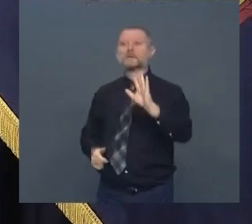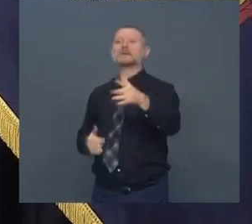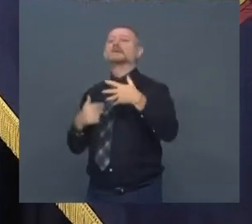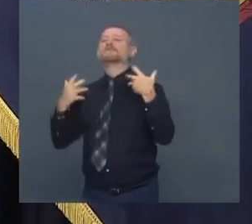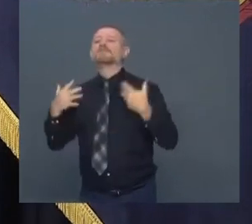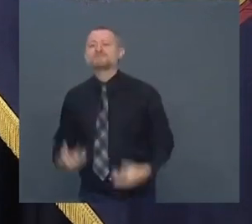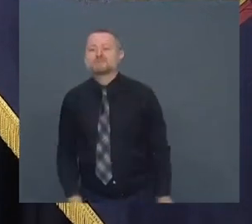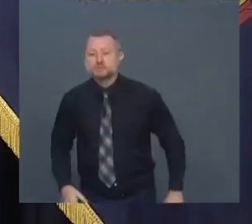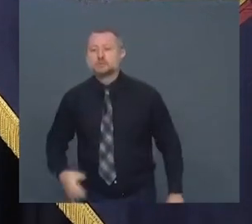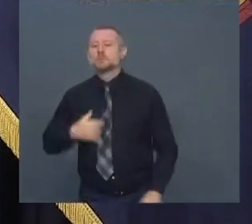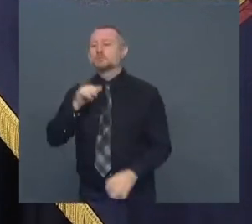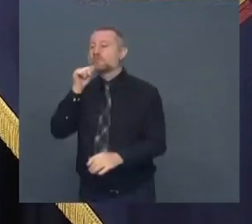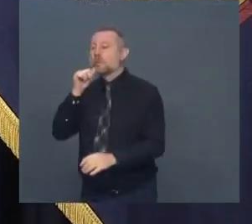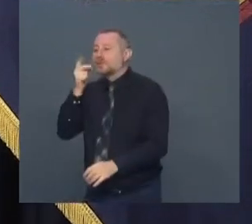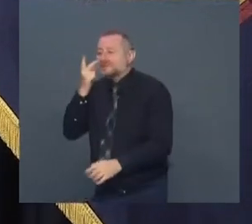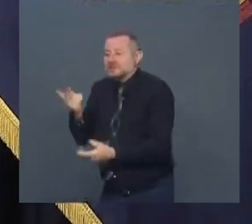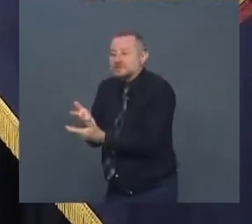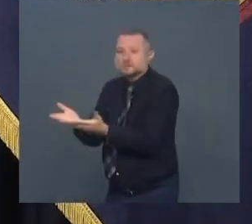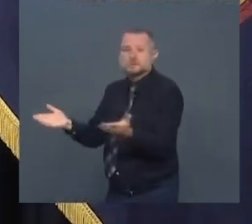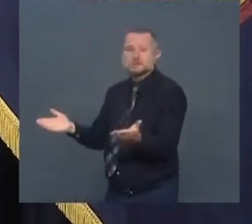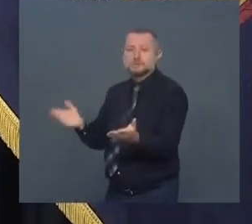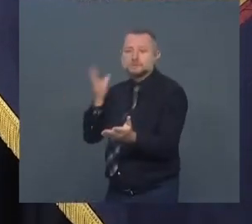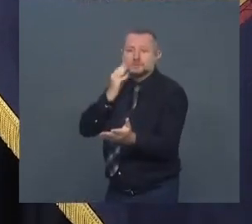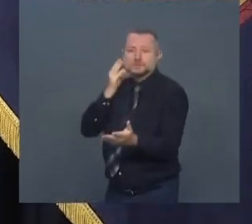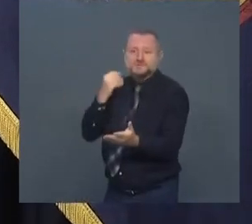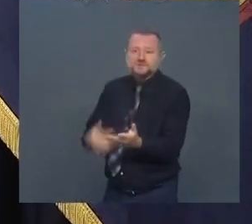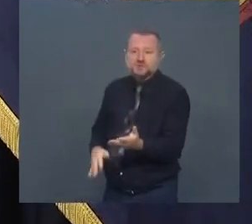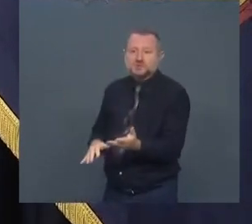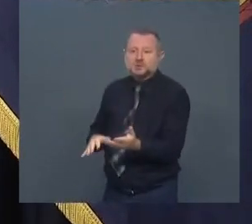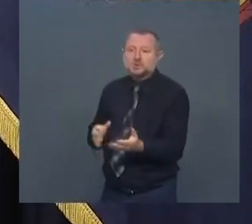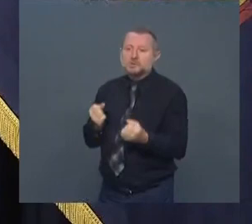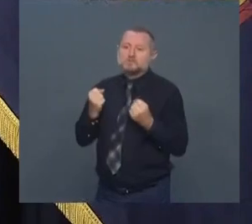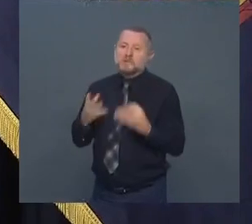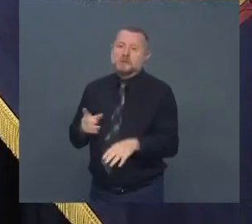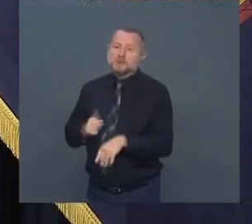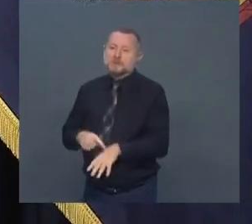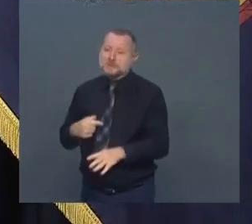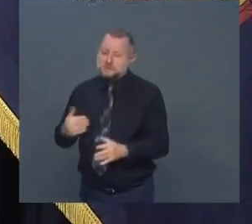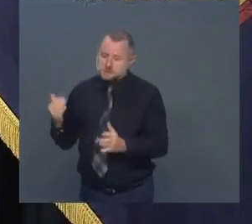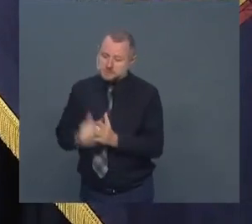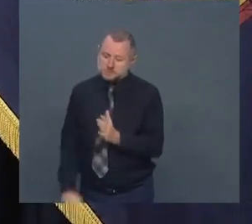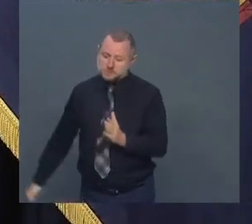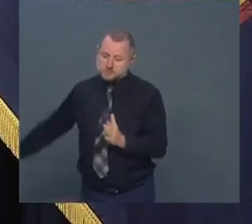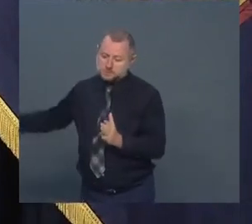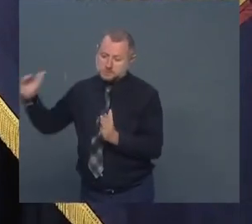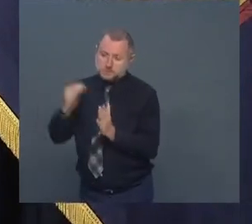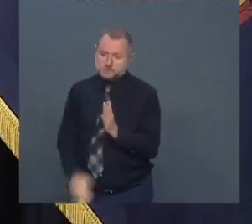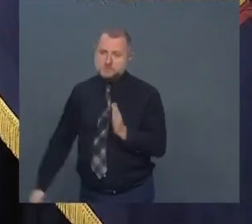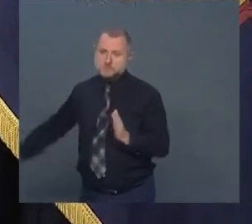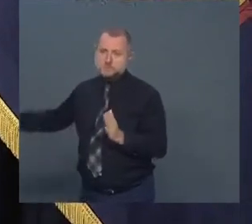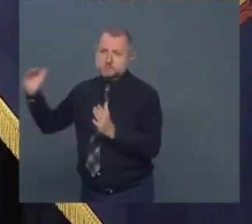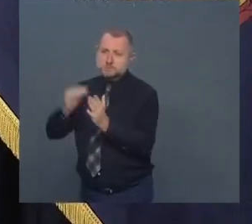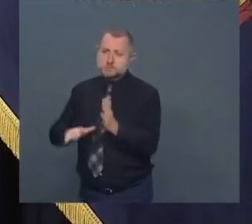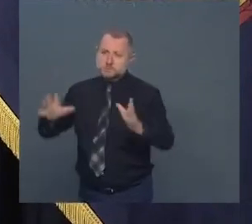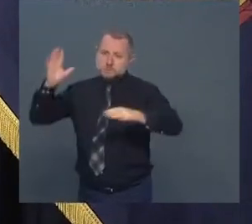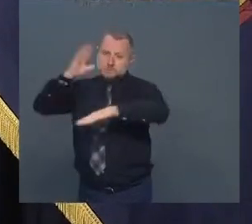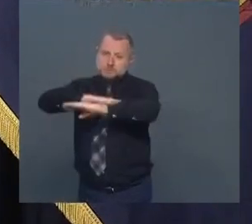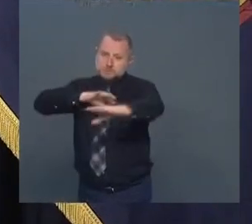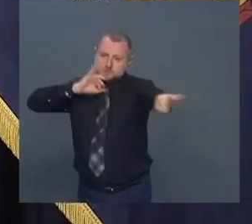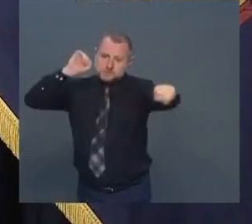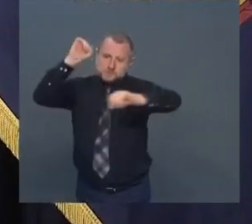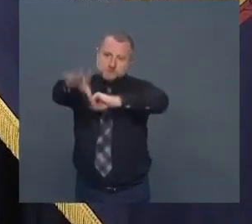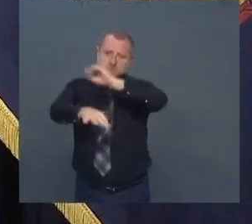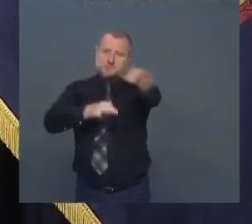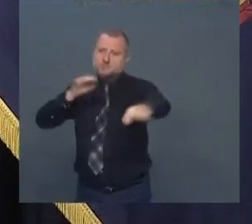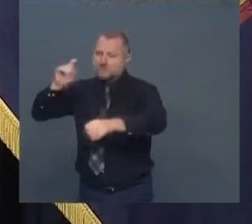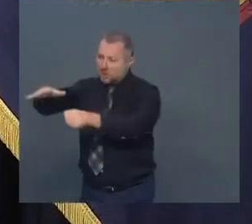right how many times did I sit here and say we need local governments to do